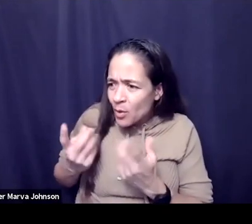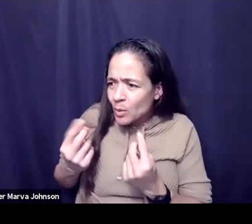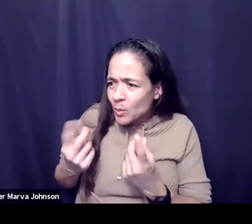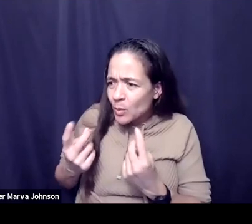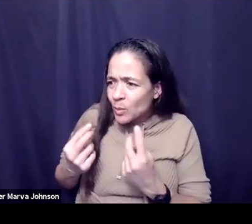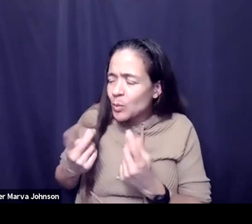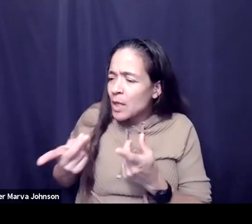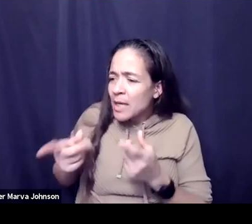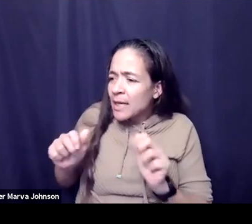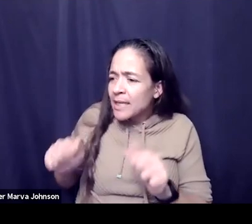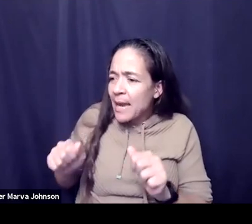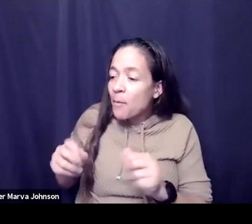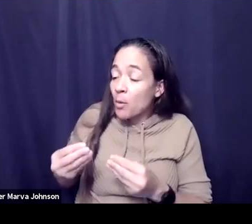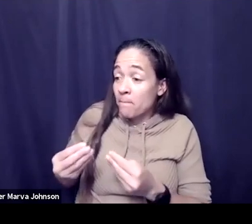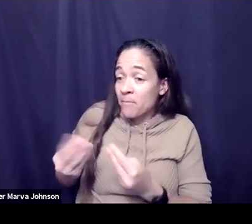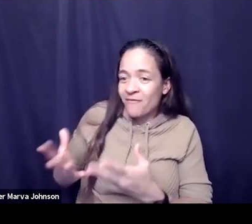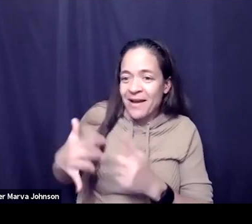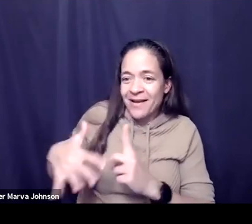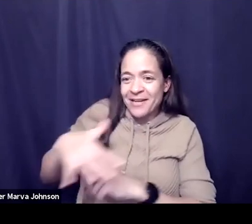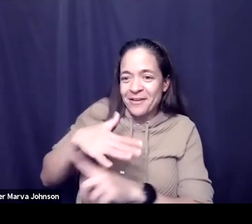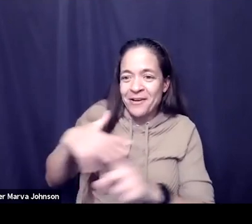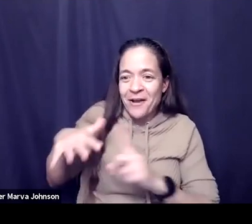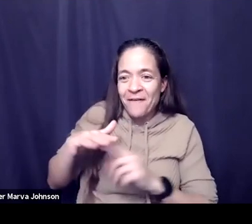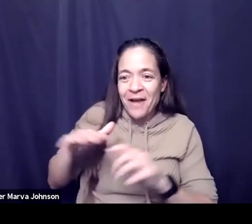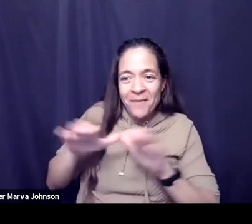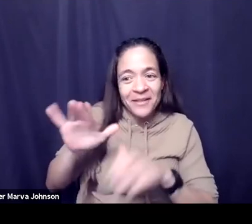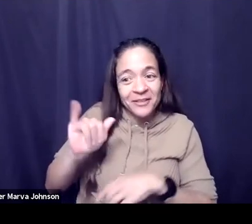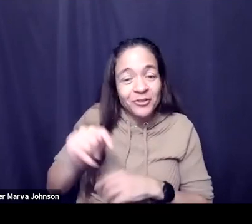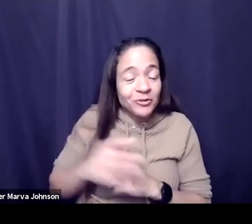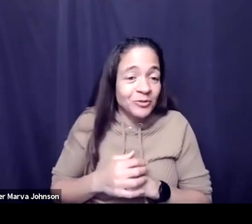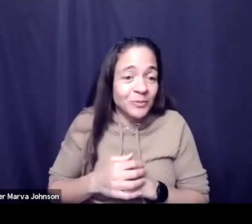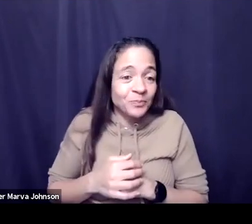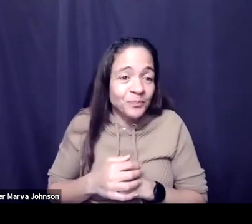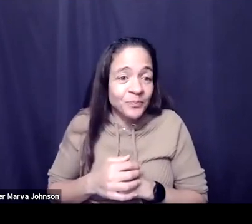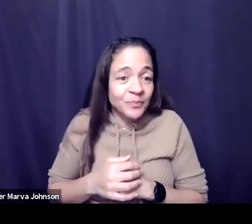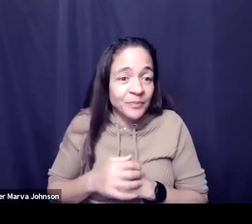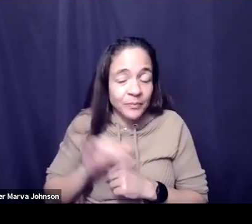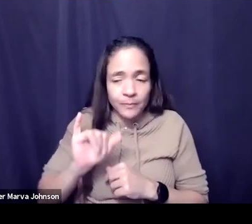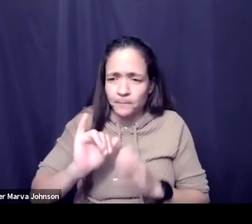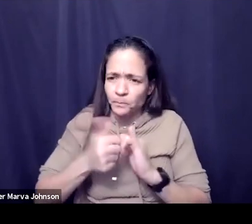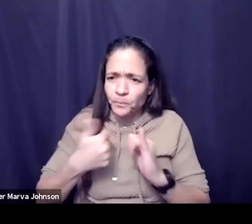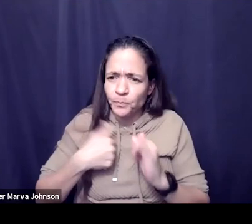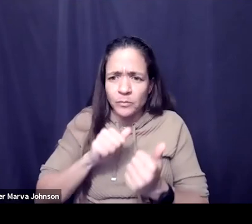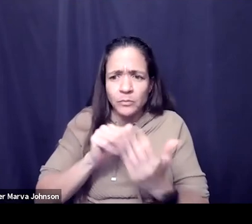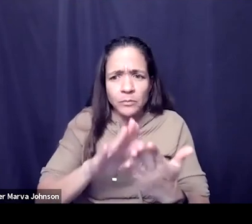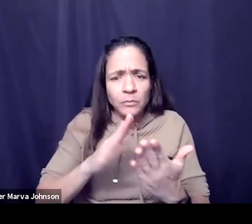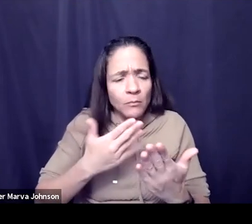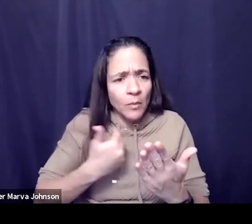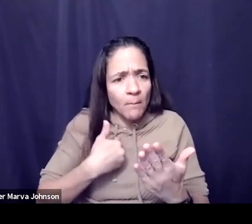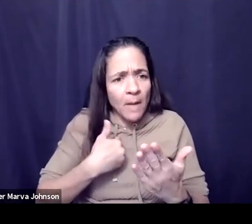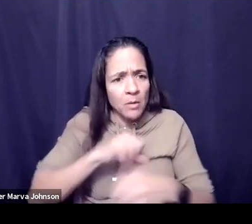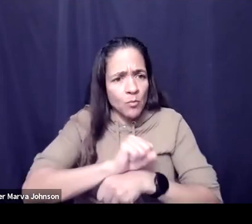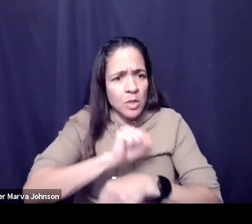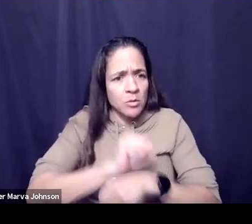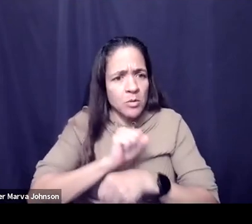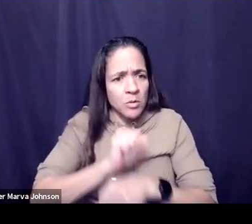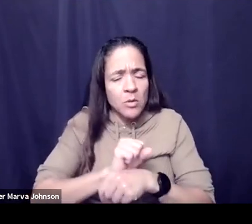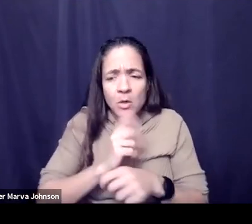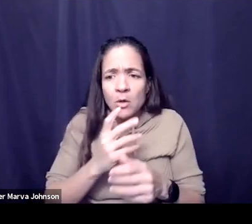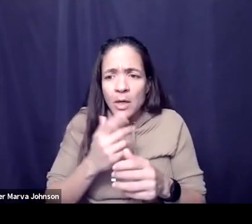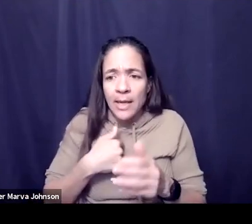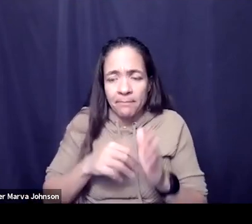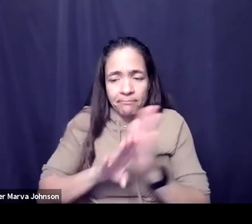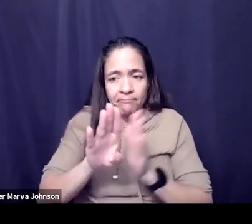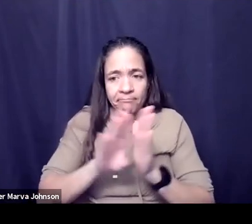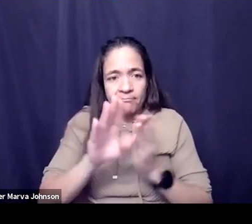providing the right environment to do so so um and this is you know how i approach my work and i work community building is really the orientation of